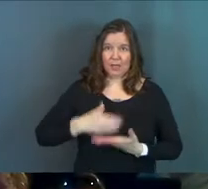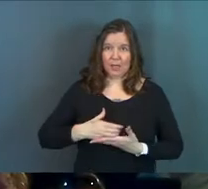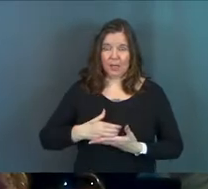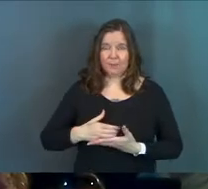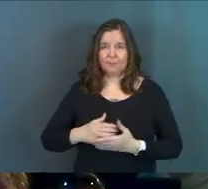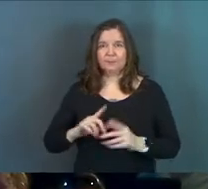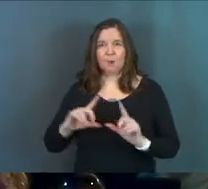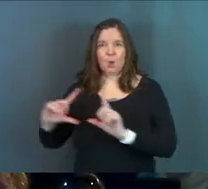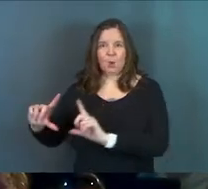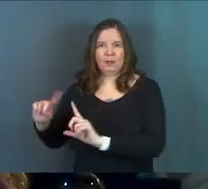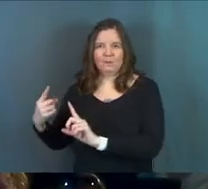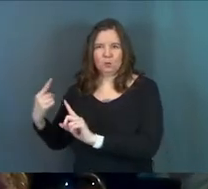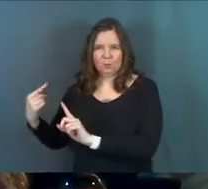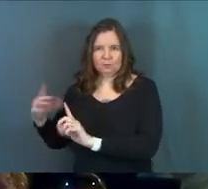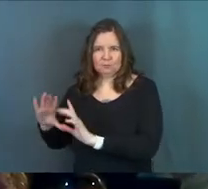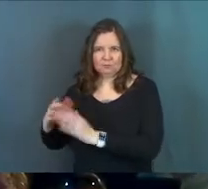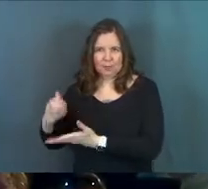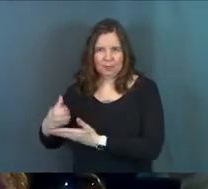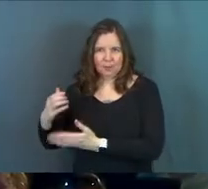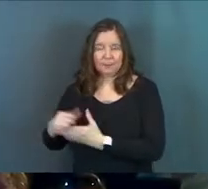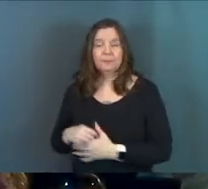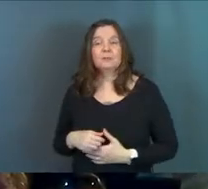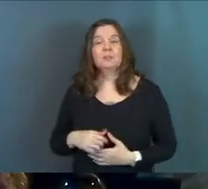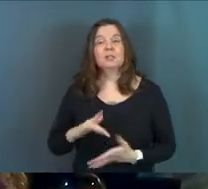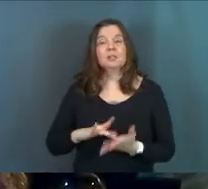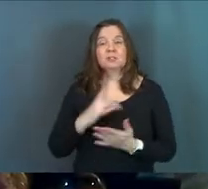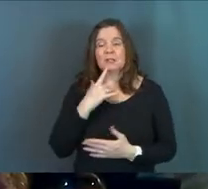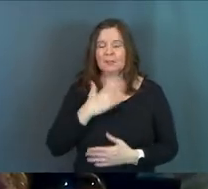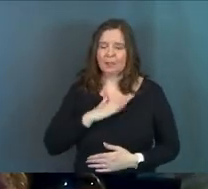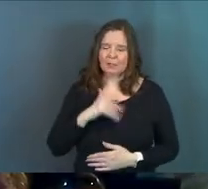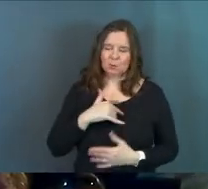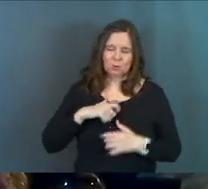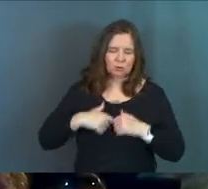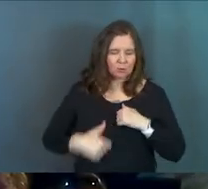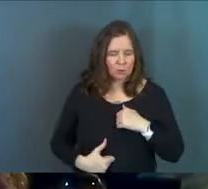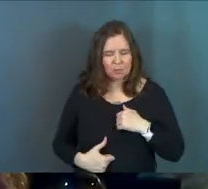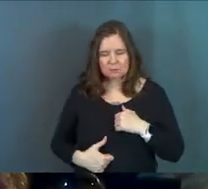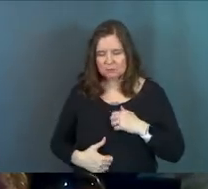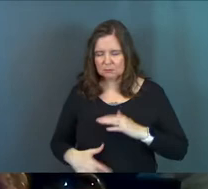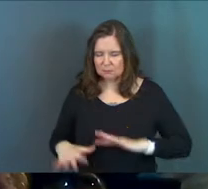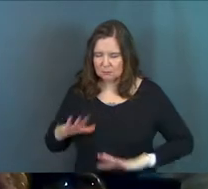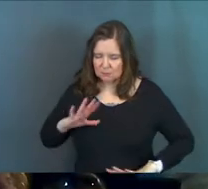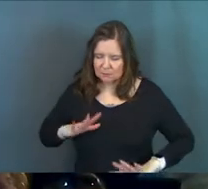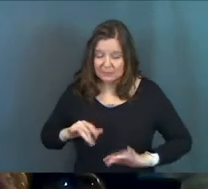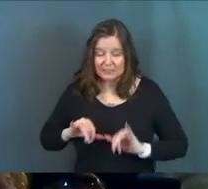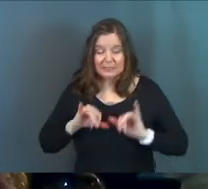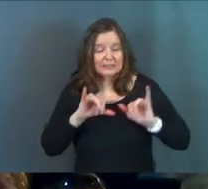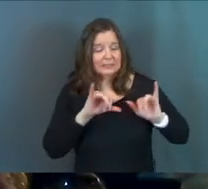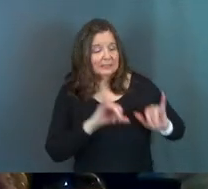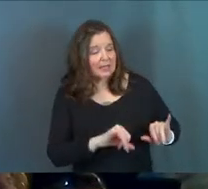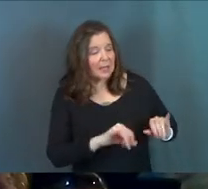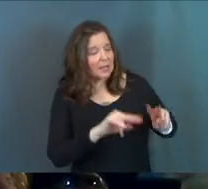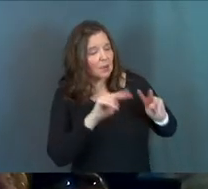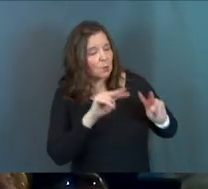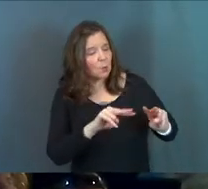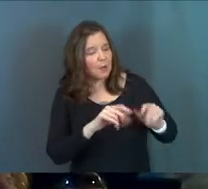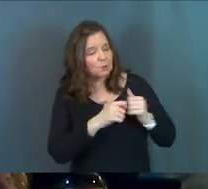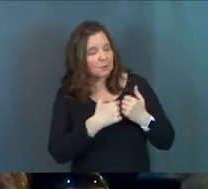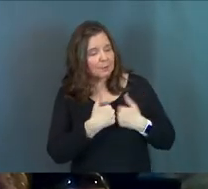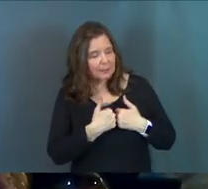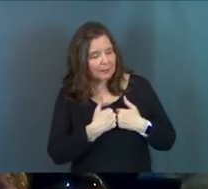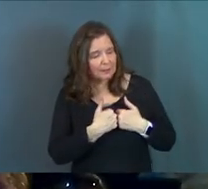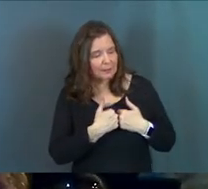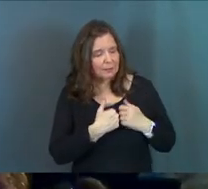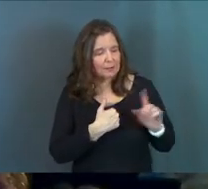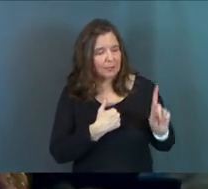Matthew 26, 38, and 39. Jesus told them, my soul is crushed with grief to the point of death. Stay here and keep watch with me.